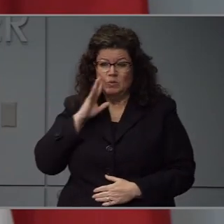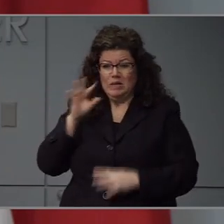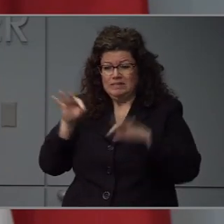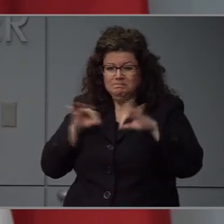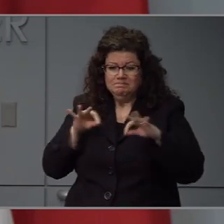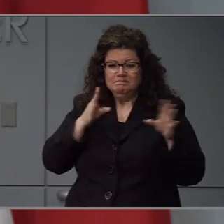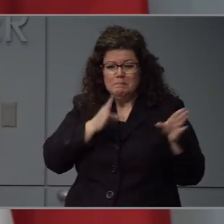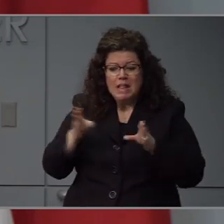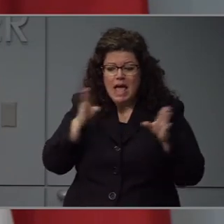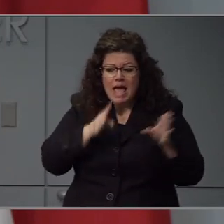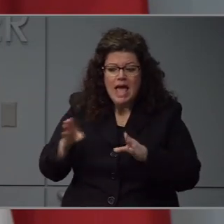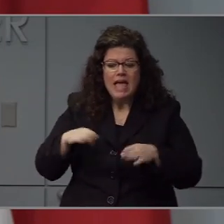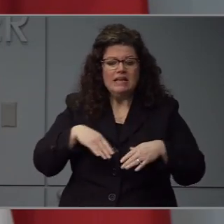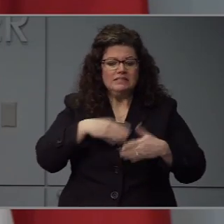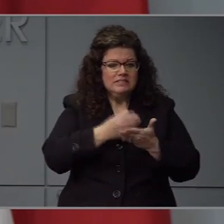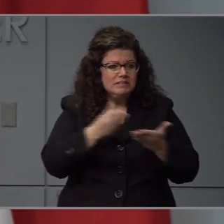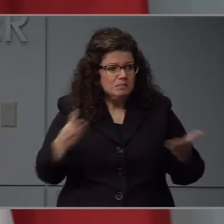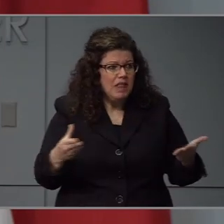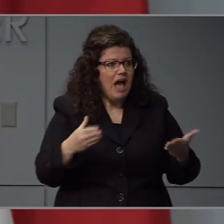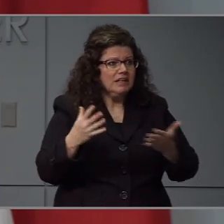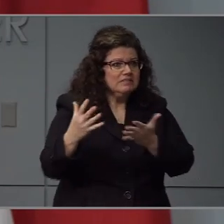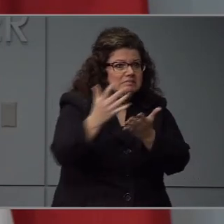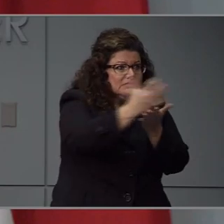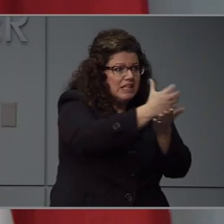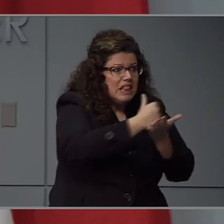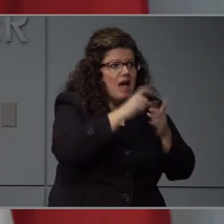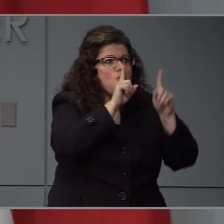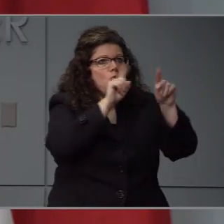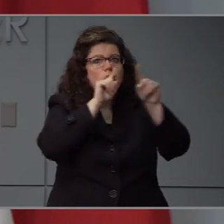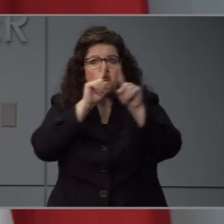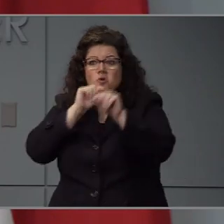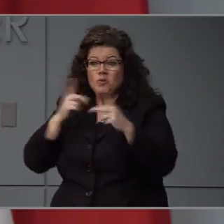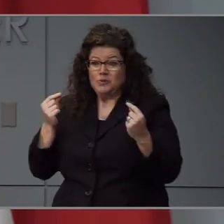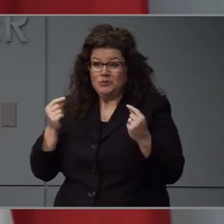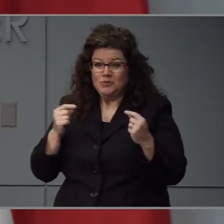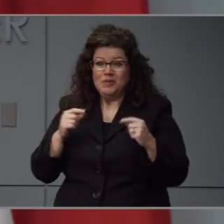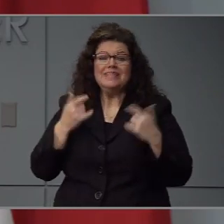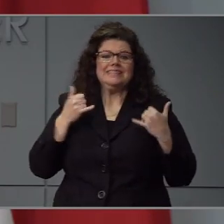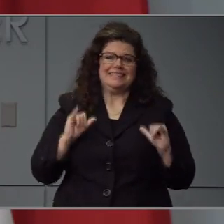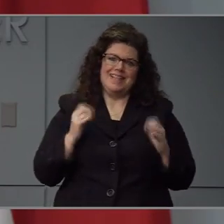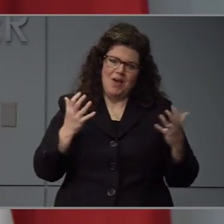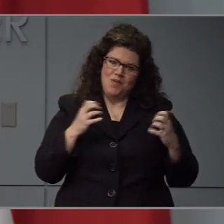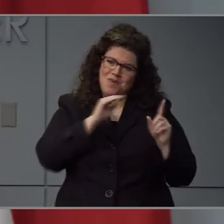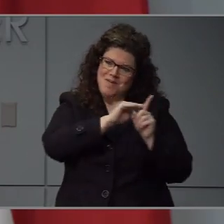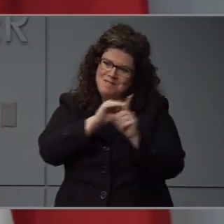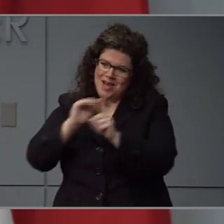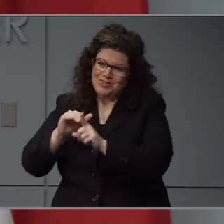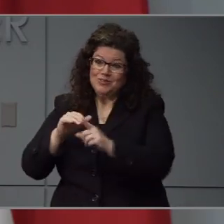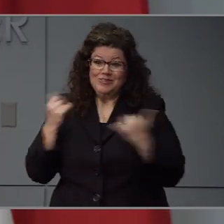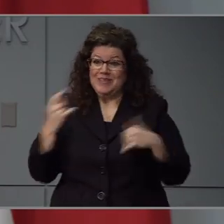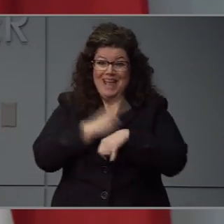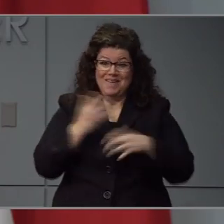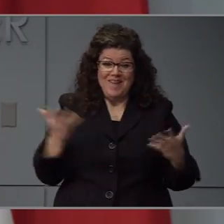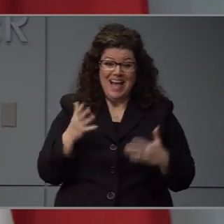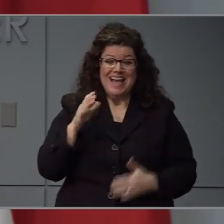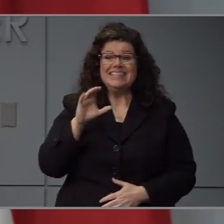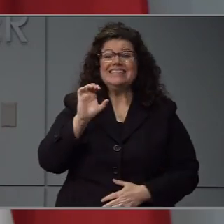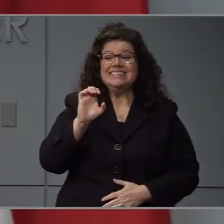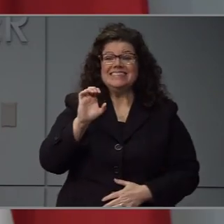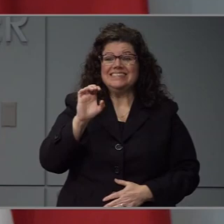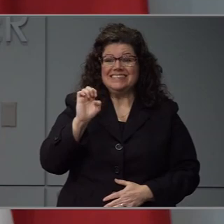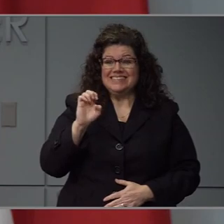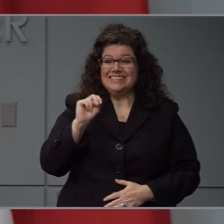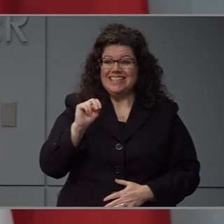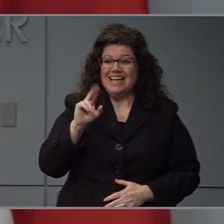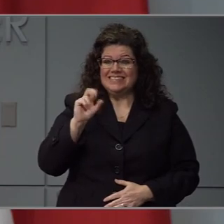and supply efforts, let me remind folks that it's Census Day. Hashtag Census Day. Make sure you're filling out your